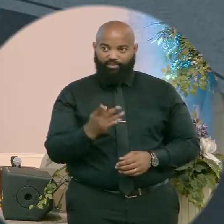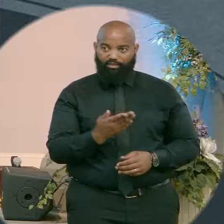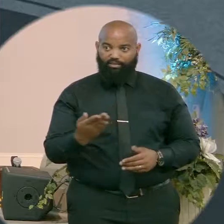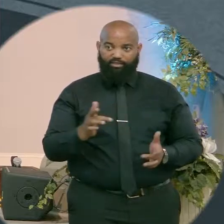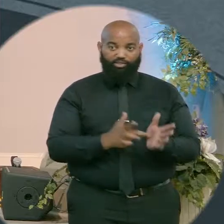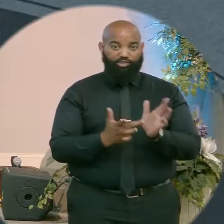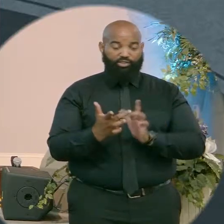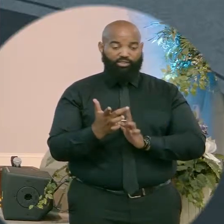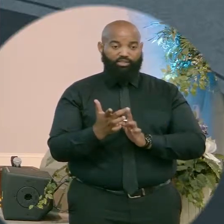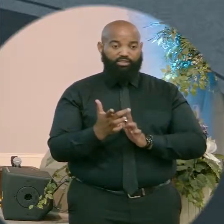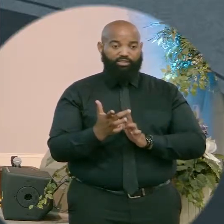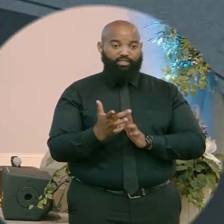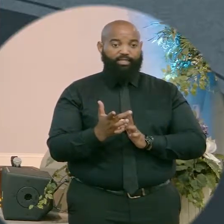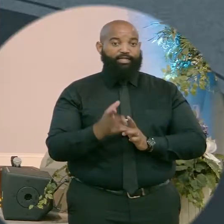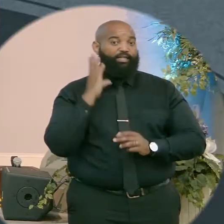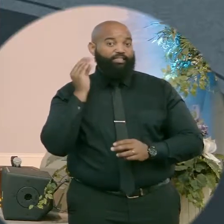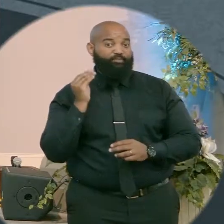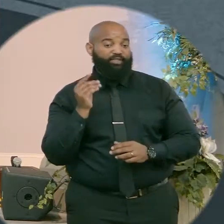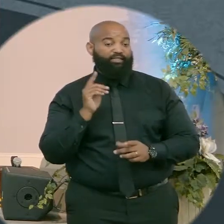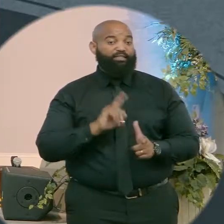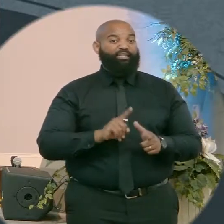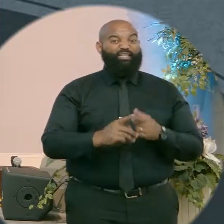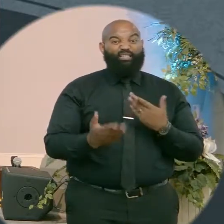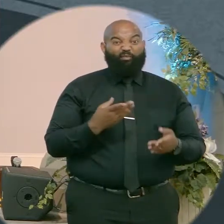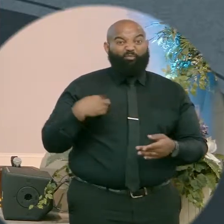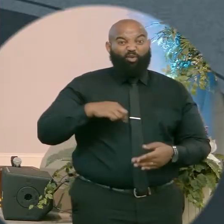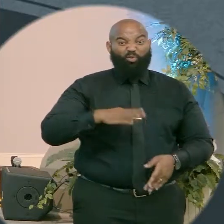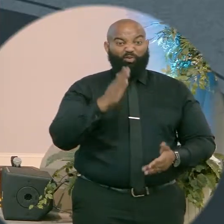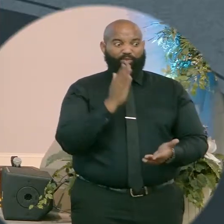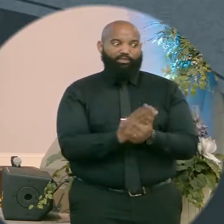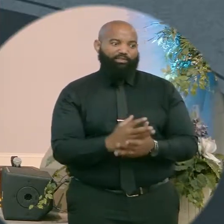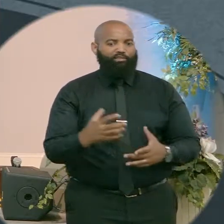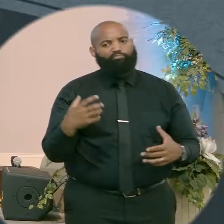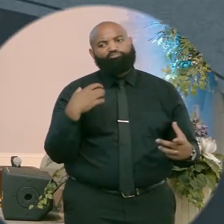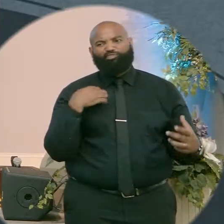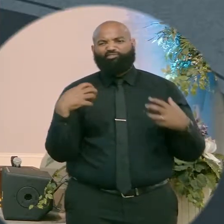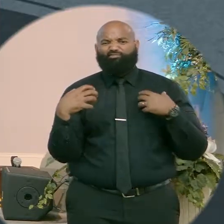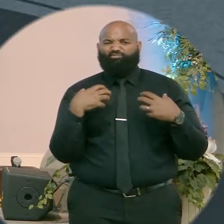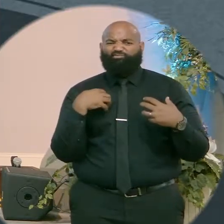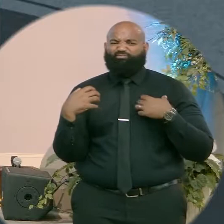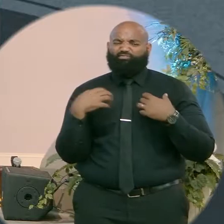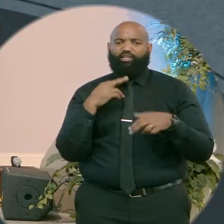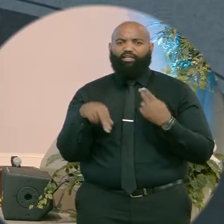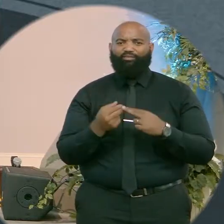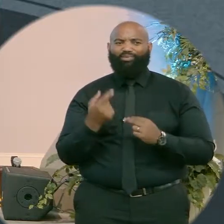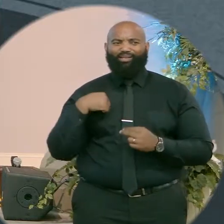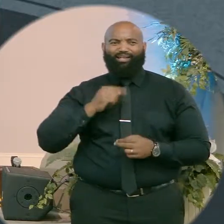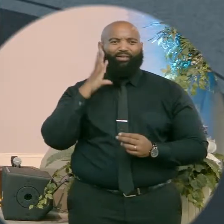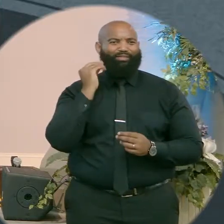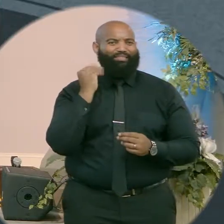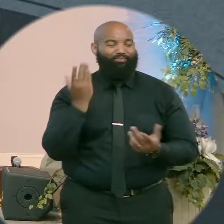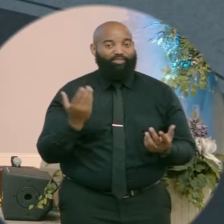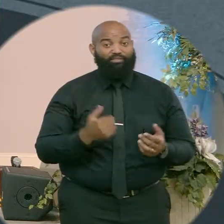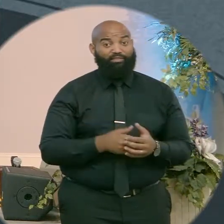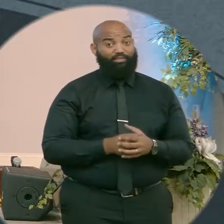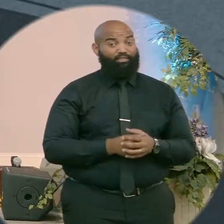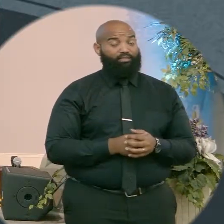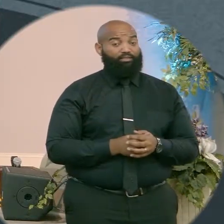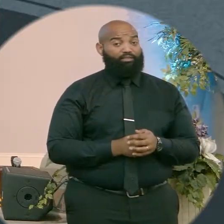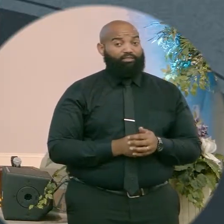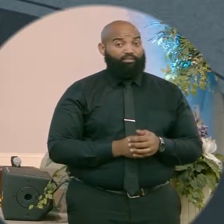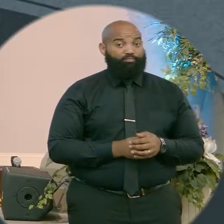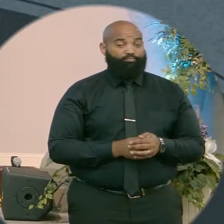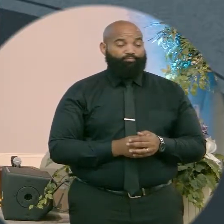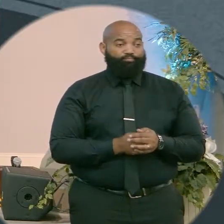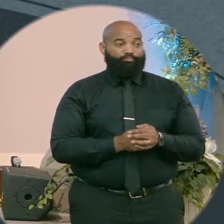so much about what we go through. It'll help us stop complaining so much when things get hard. Jesus is teaching us in this text